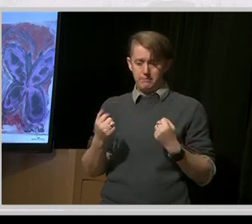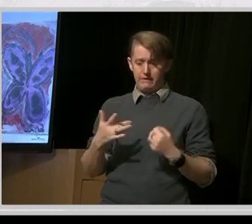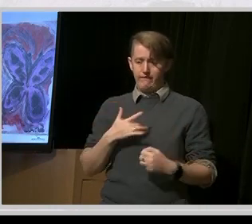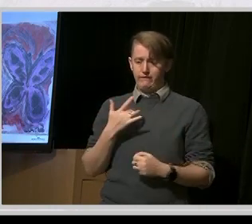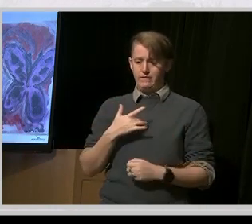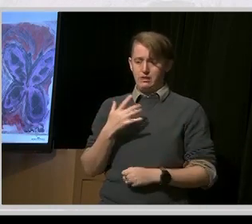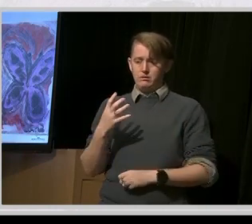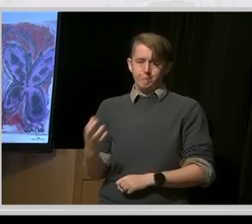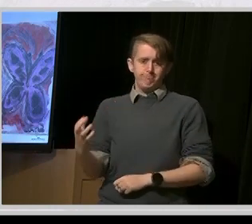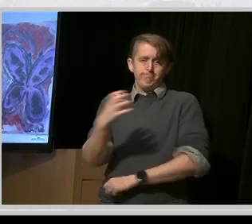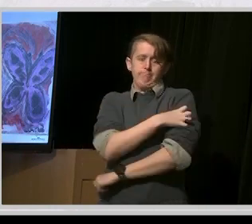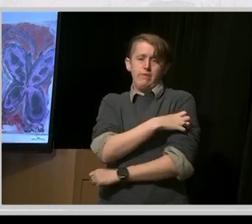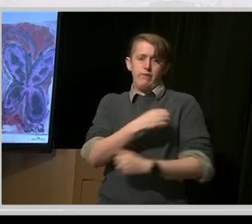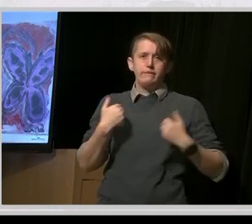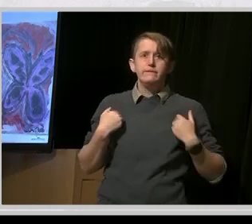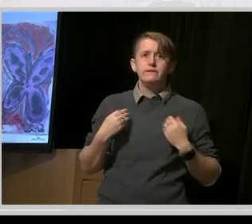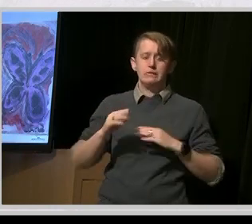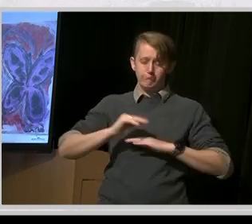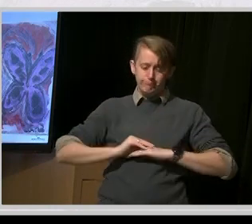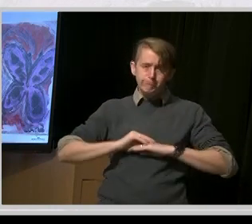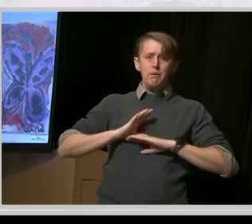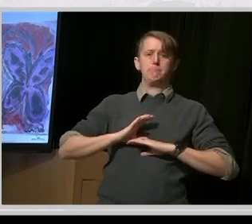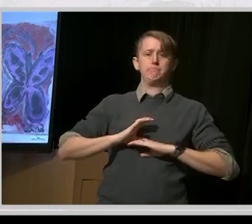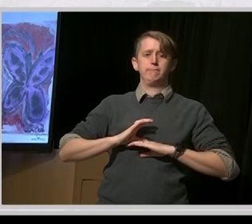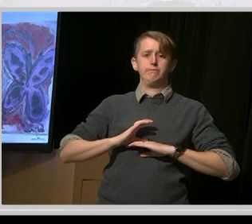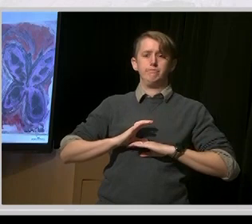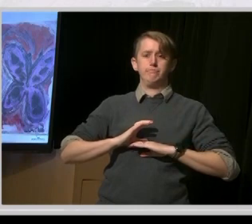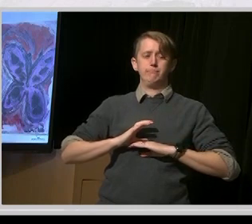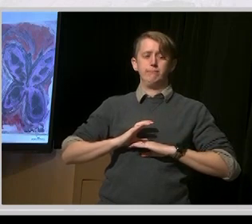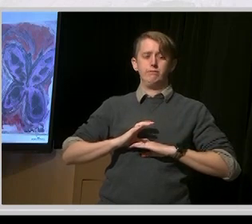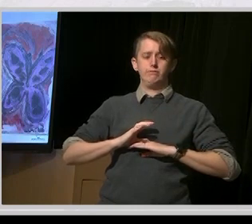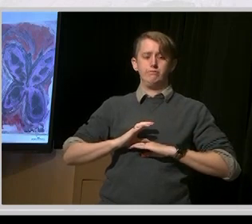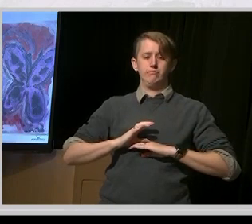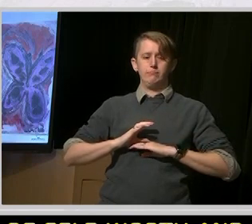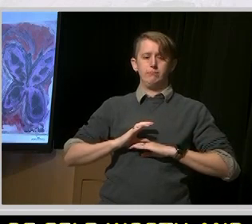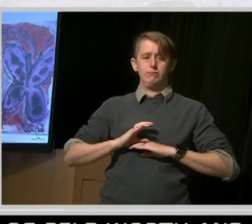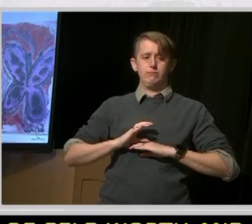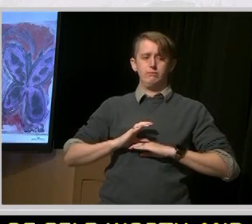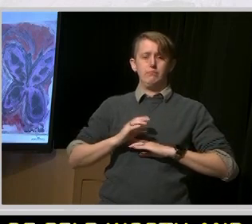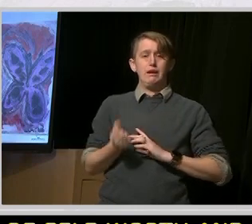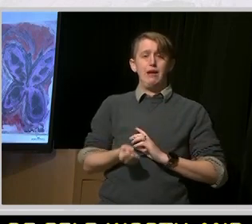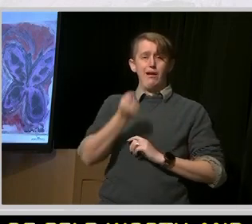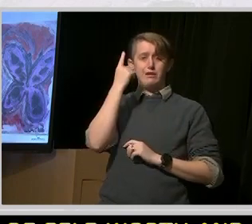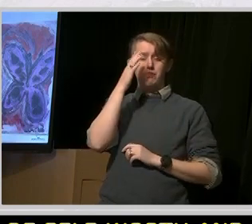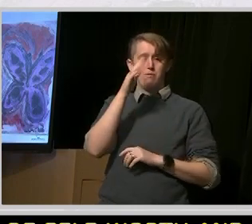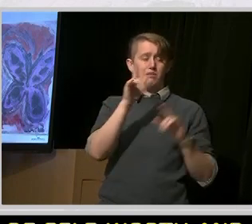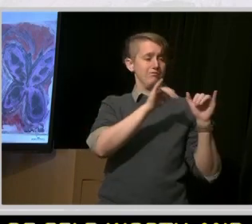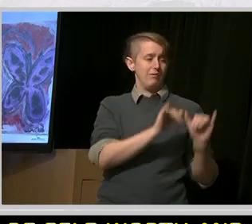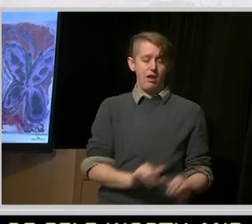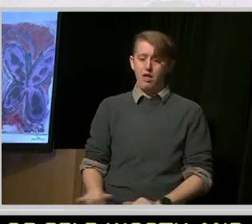And this has to be an individualized healing process.